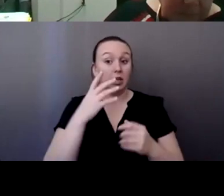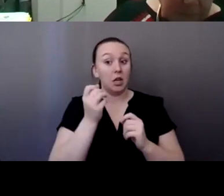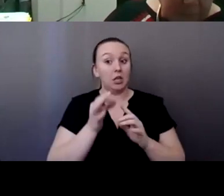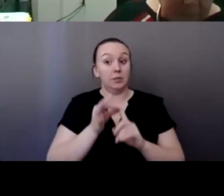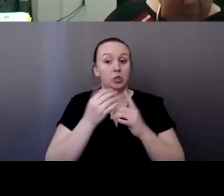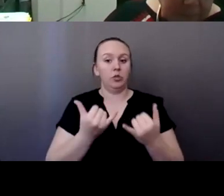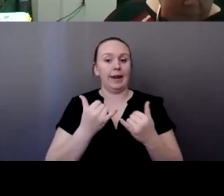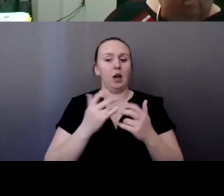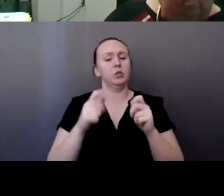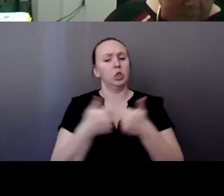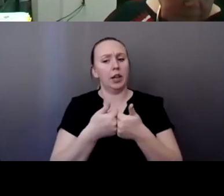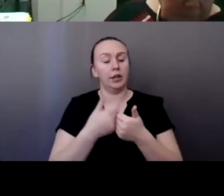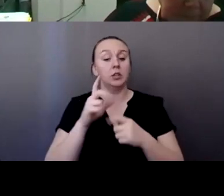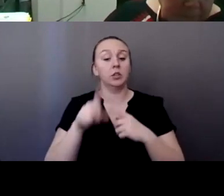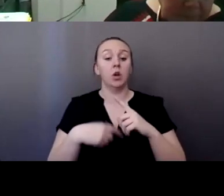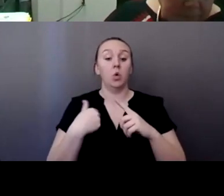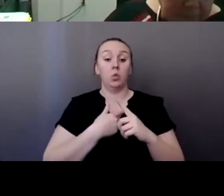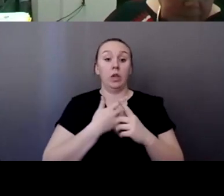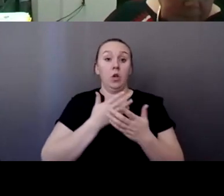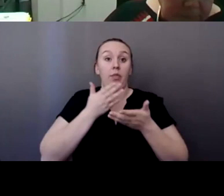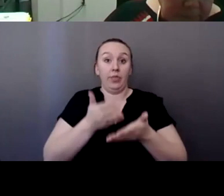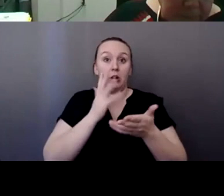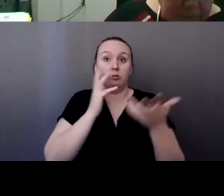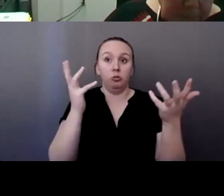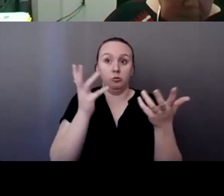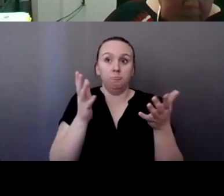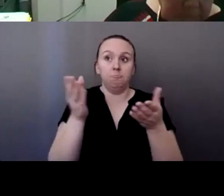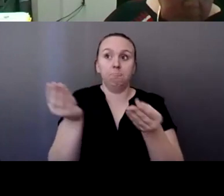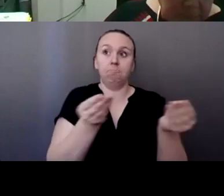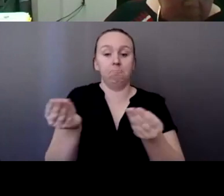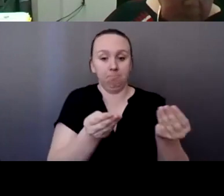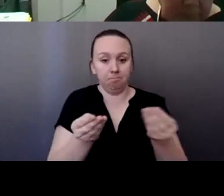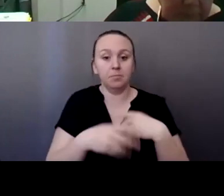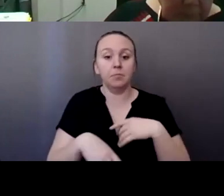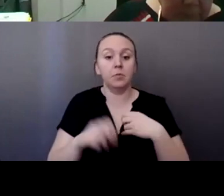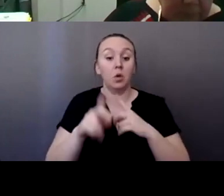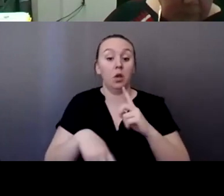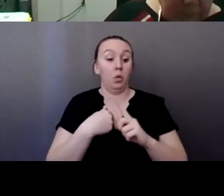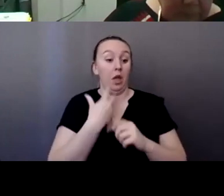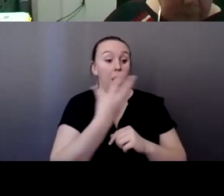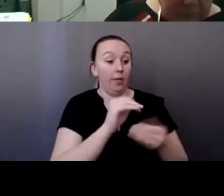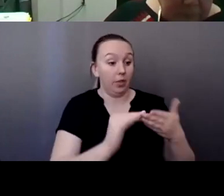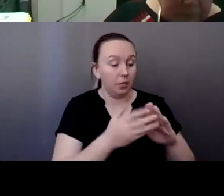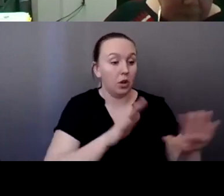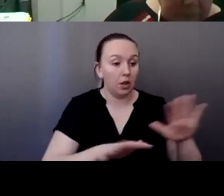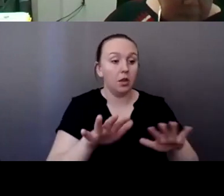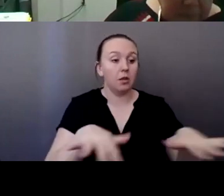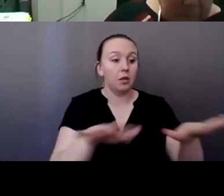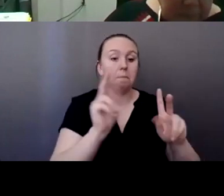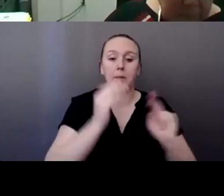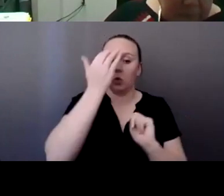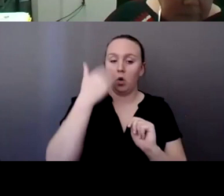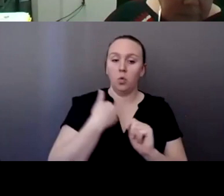when we're going out in our community, like people know that we do work for VA CPC. Um, but they also know that we're there